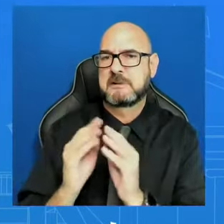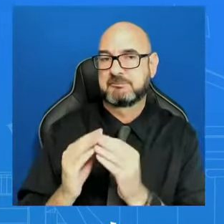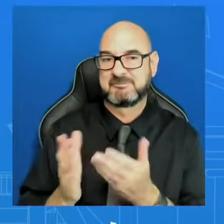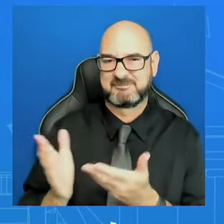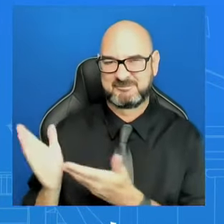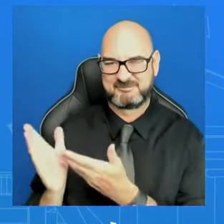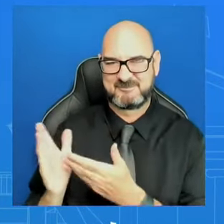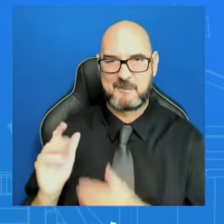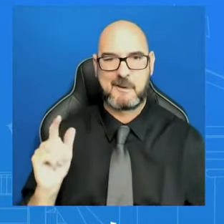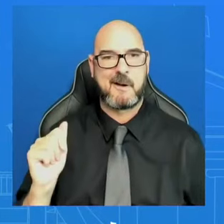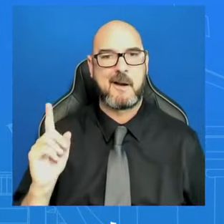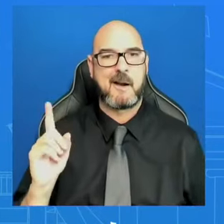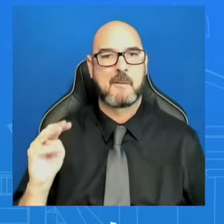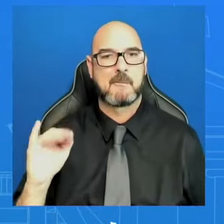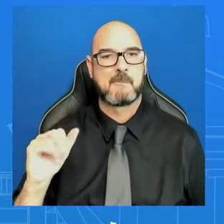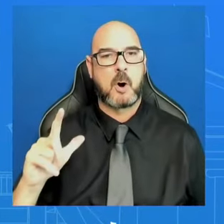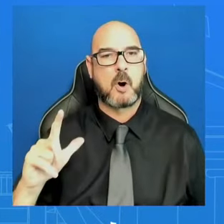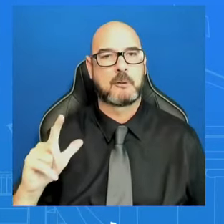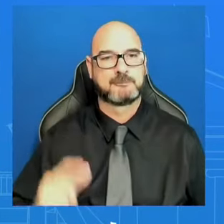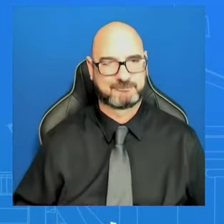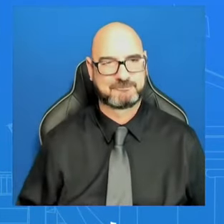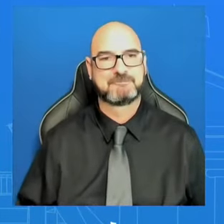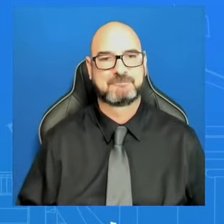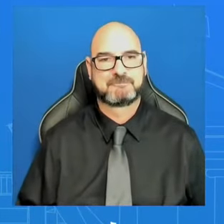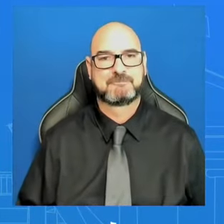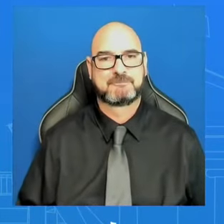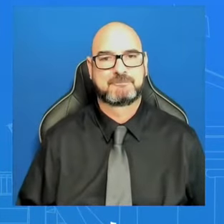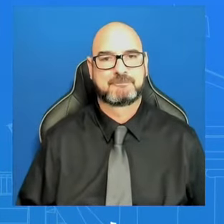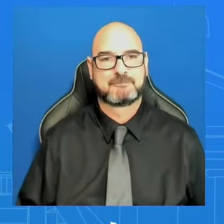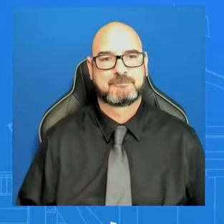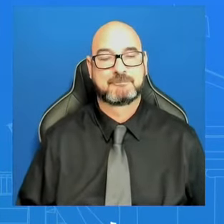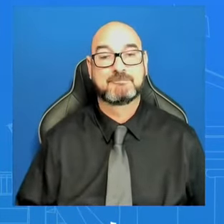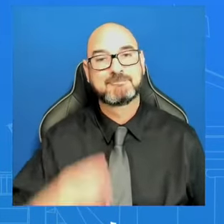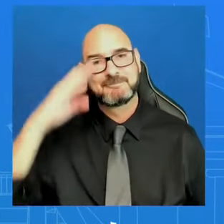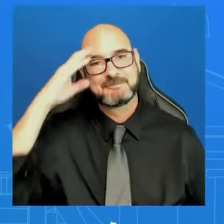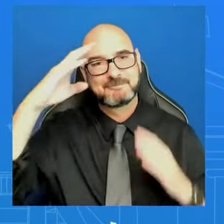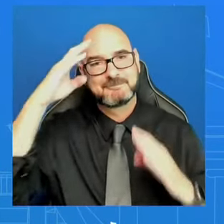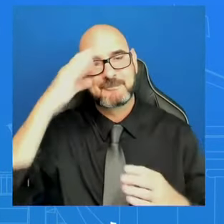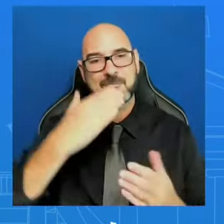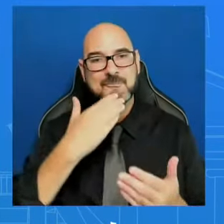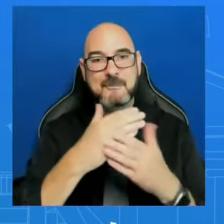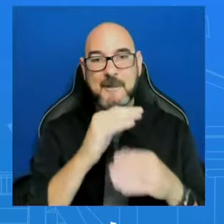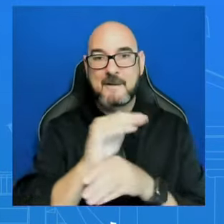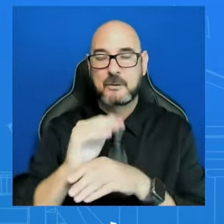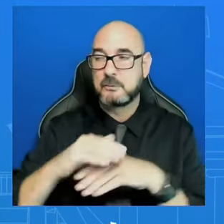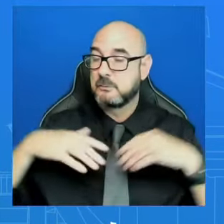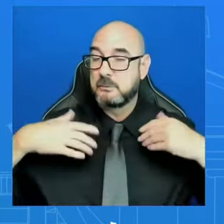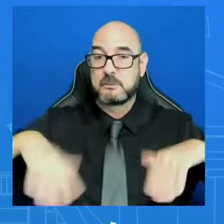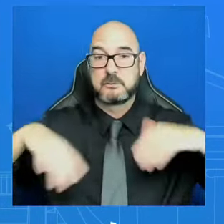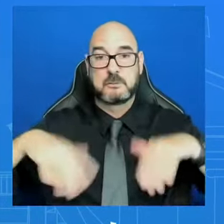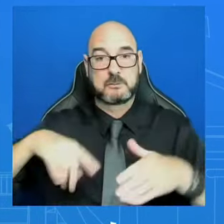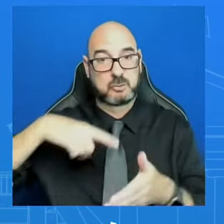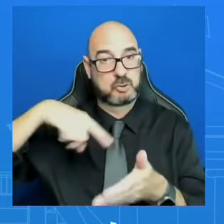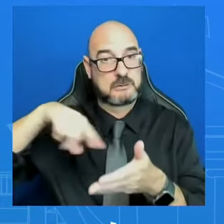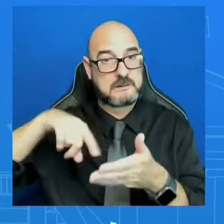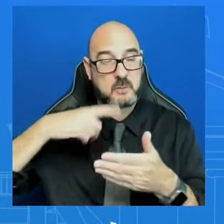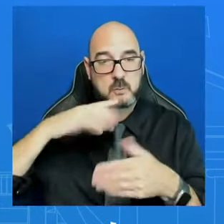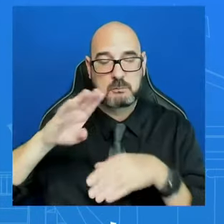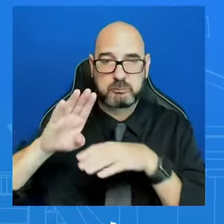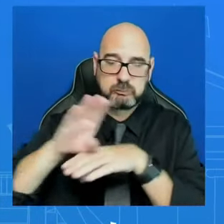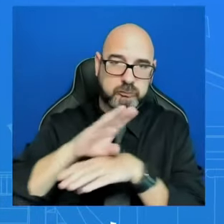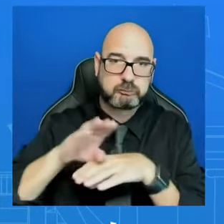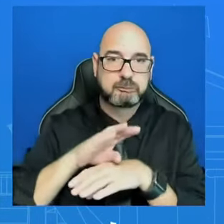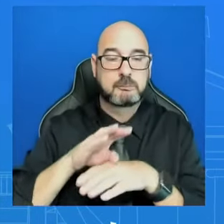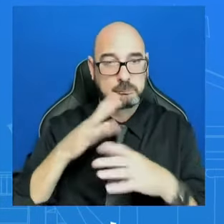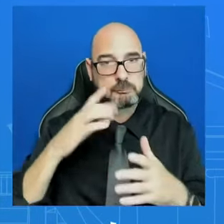Good afternoon, everybody. Obviously a busy day here. I do want to take a moment just at the start to recognize the 75th anniversary of the NATO